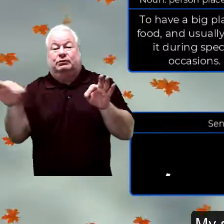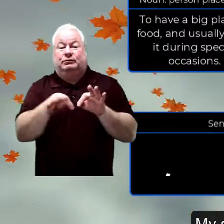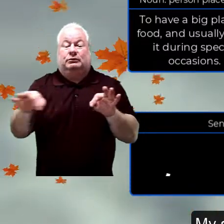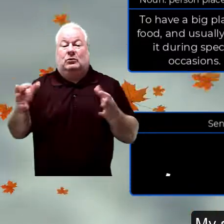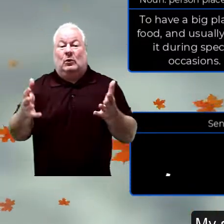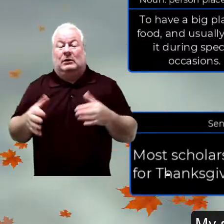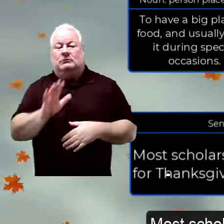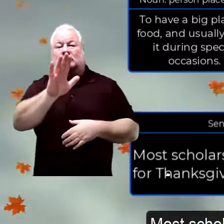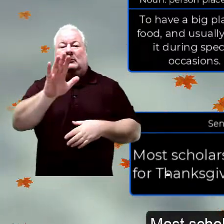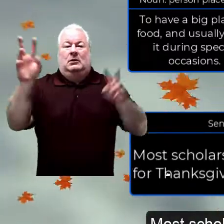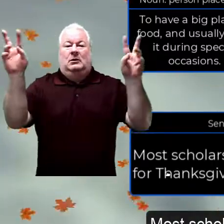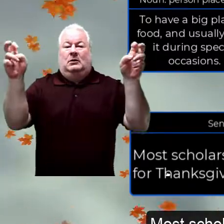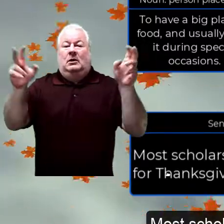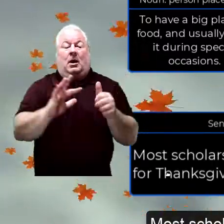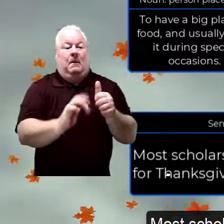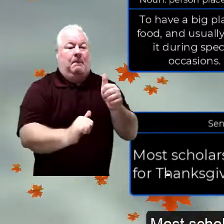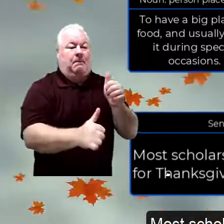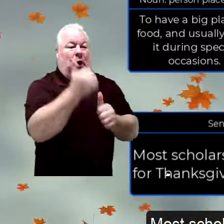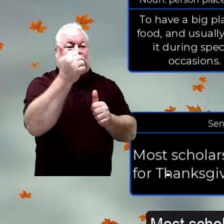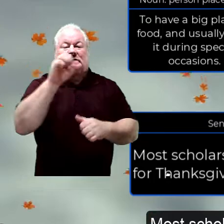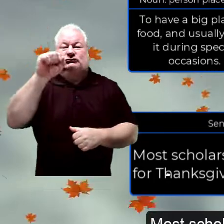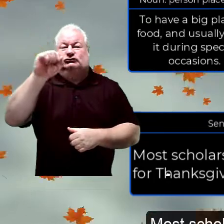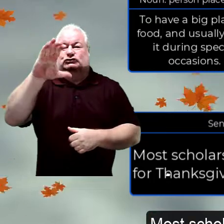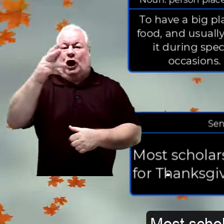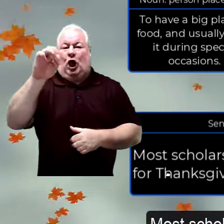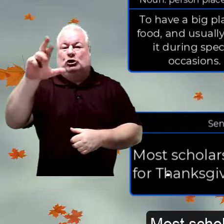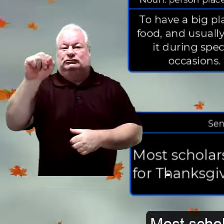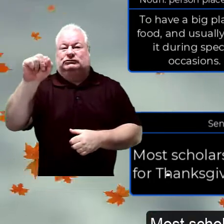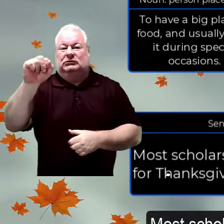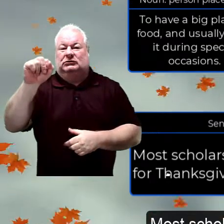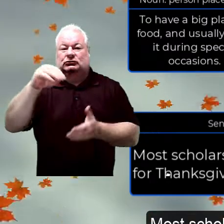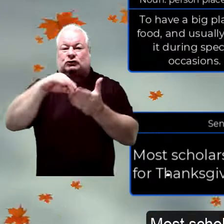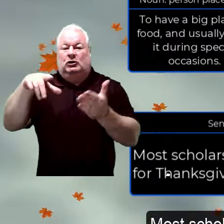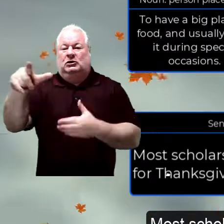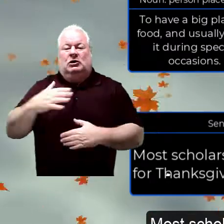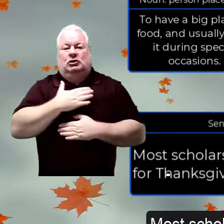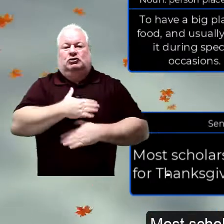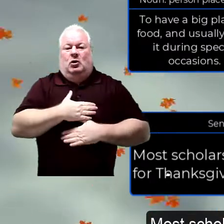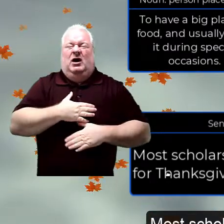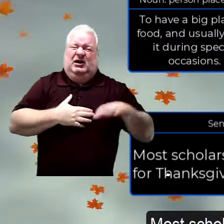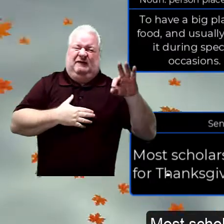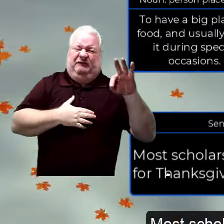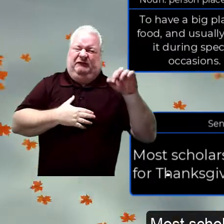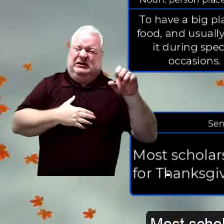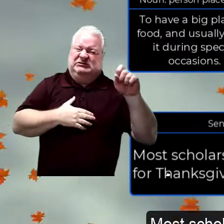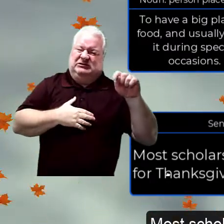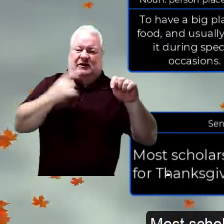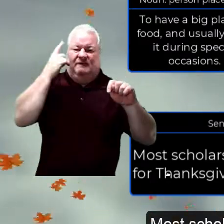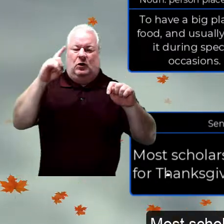is, most scholars enjoy a feast for Thanksgiving.